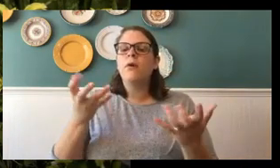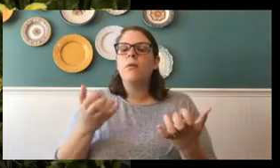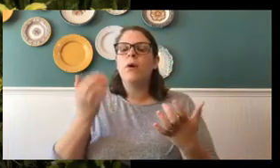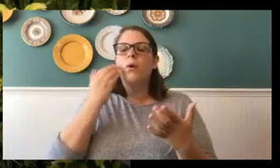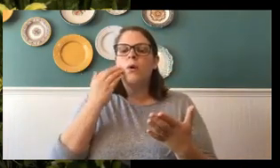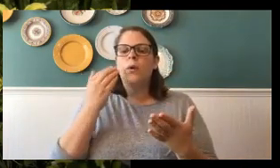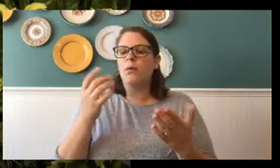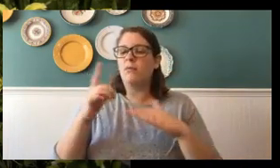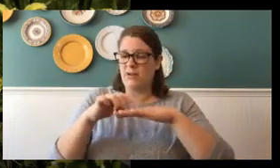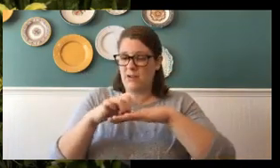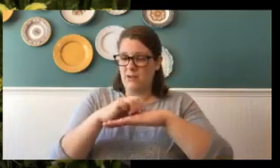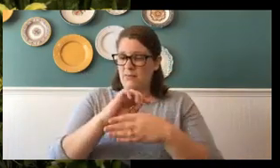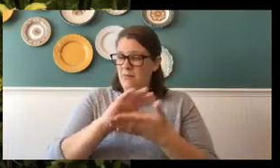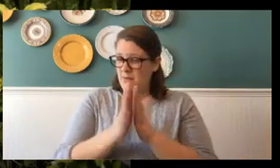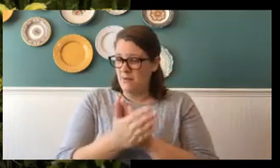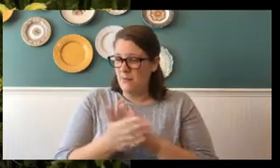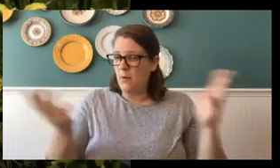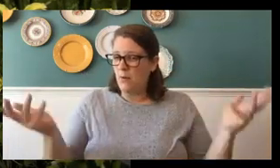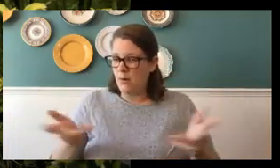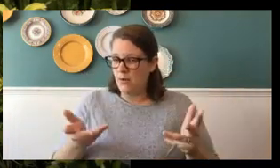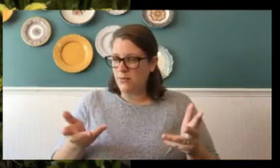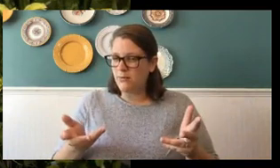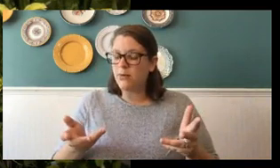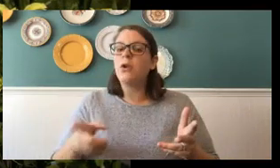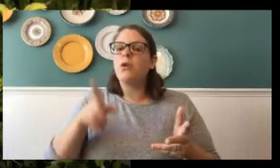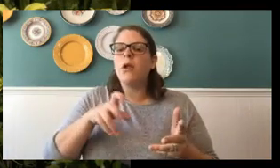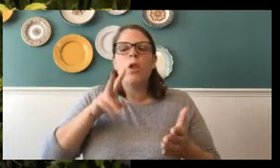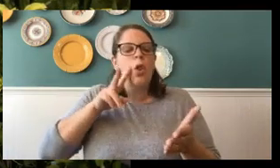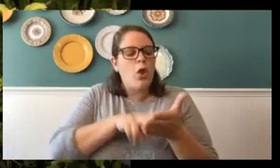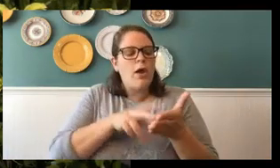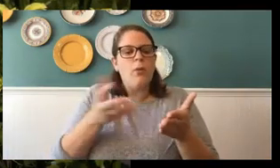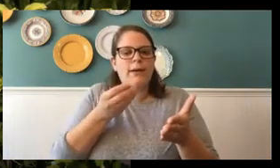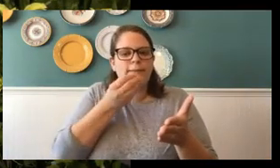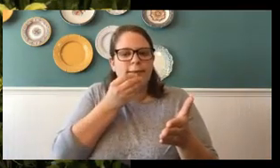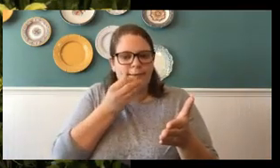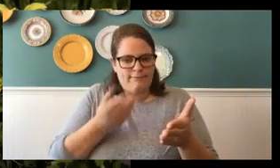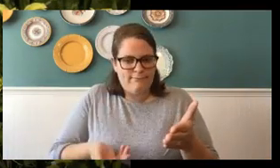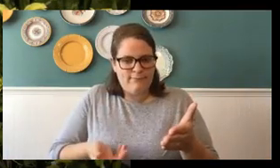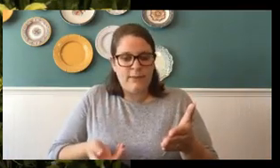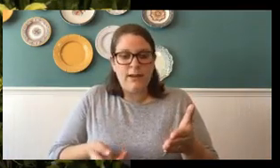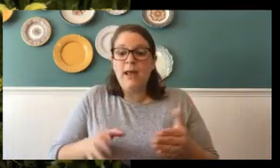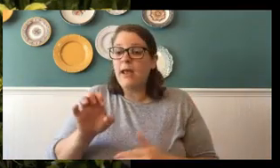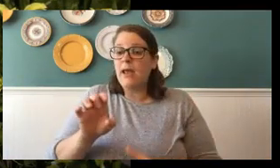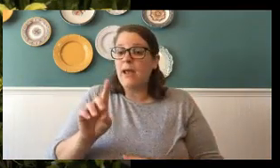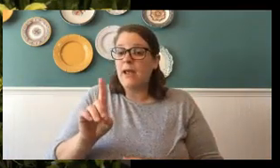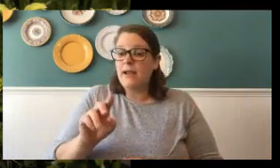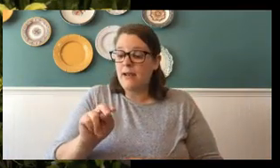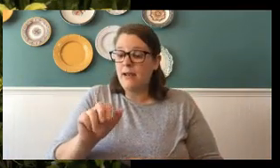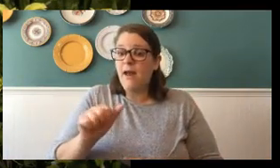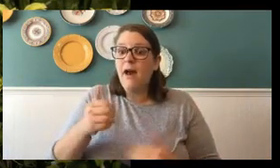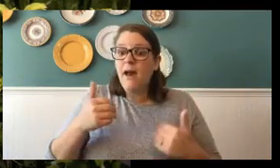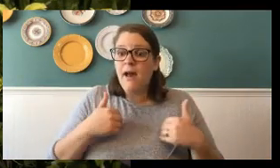to become, you have to look at what it's eating. So, if you tell me, Miss Edna, I have a